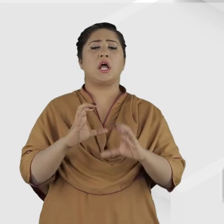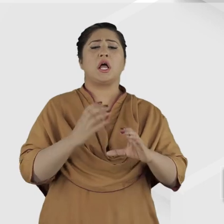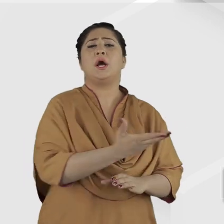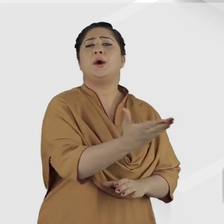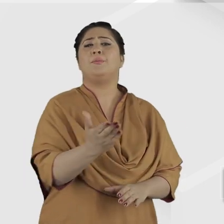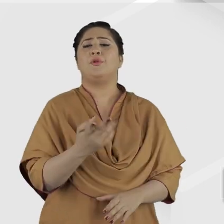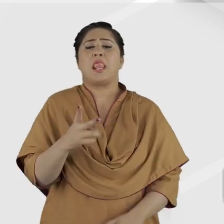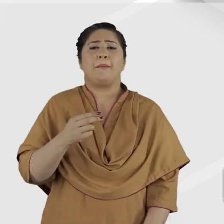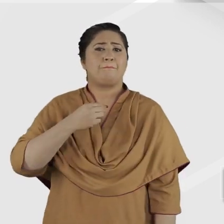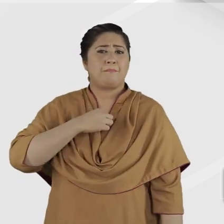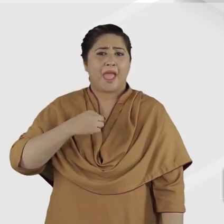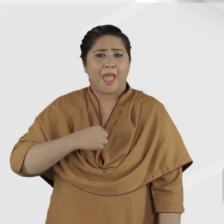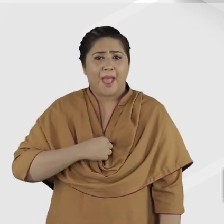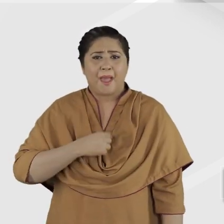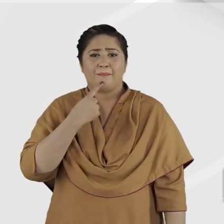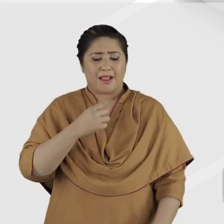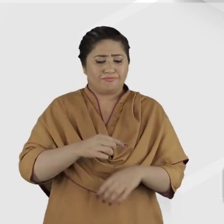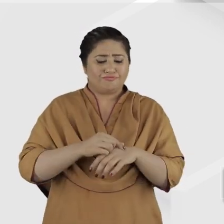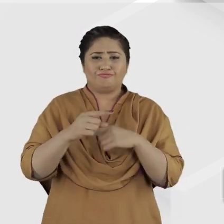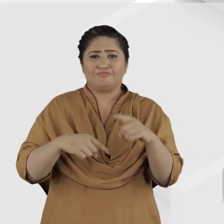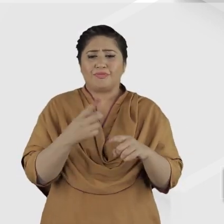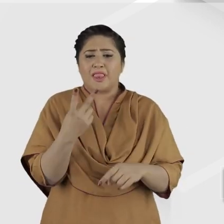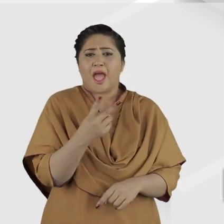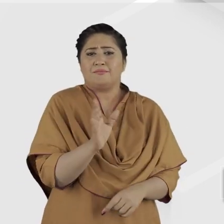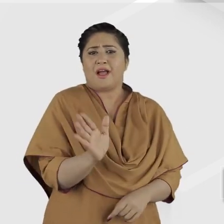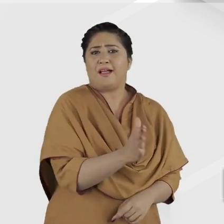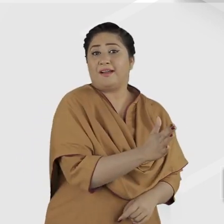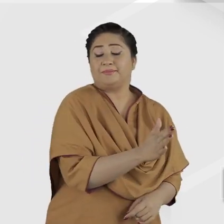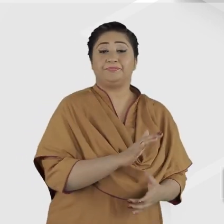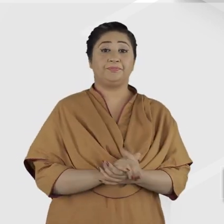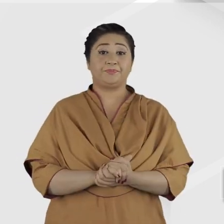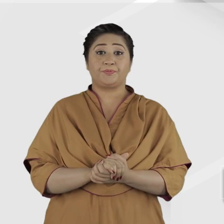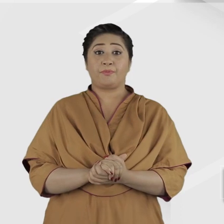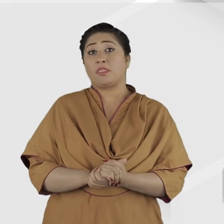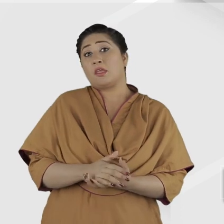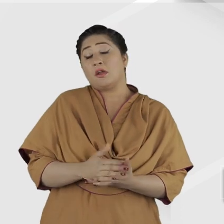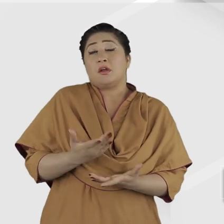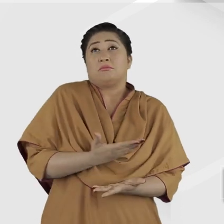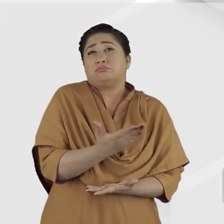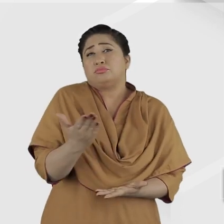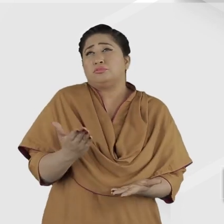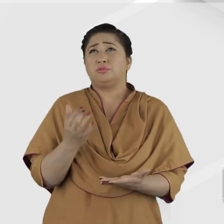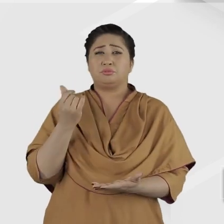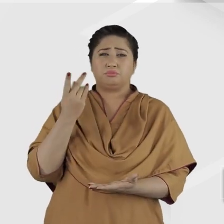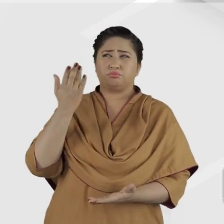are labeled, such as the Memon community, the Hispanic community, and so forth. Common terms